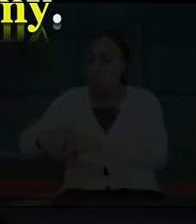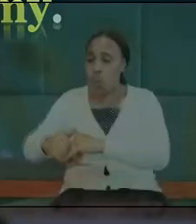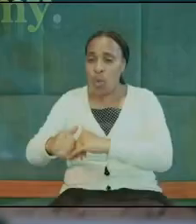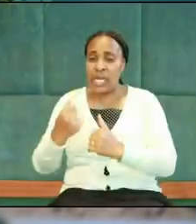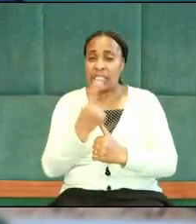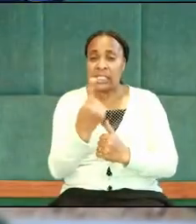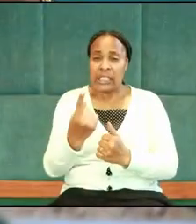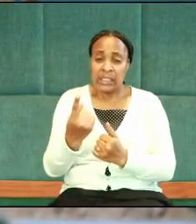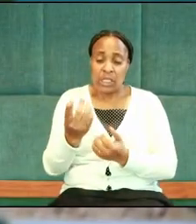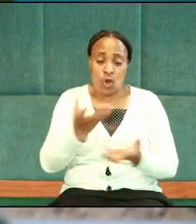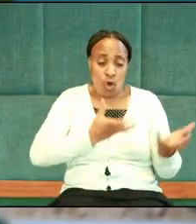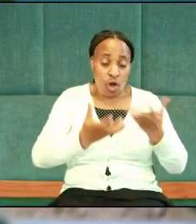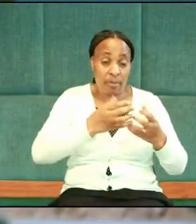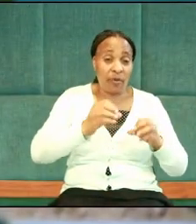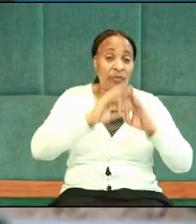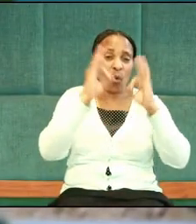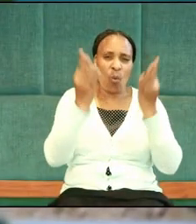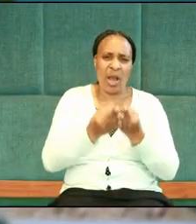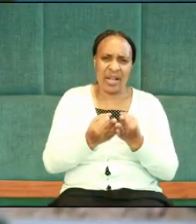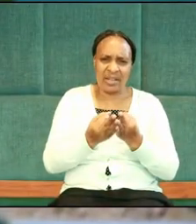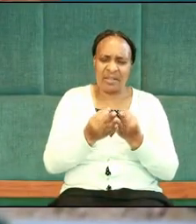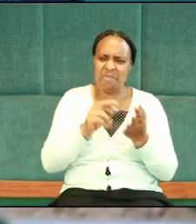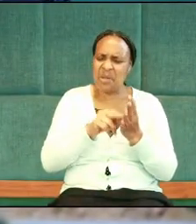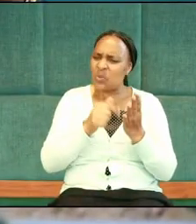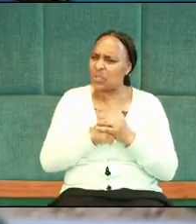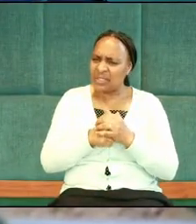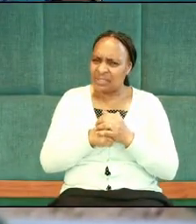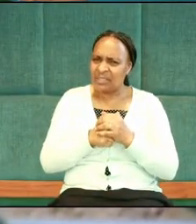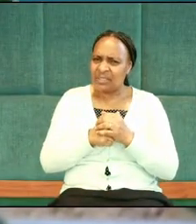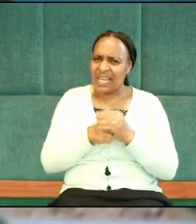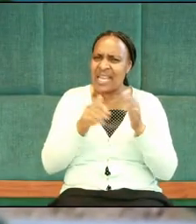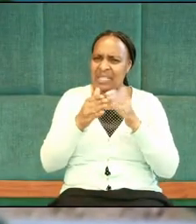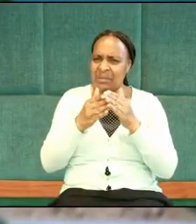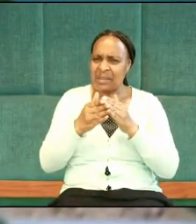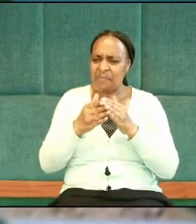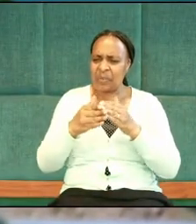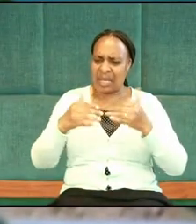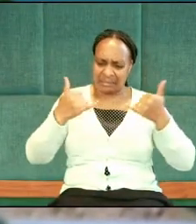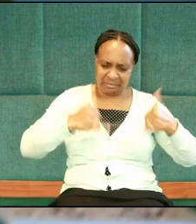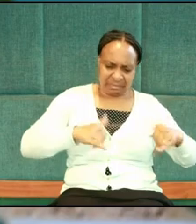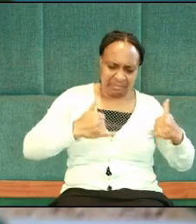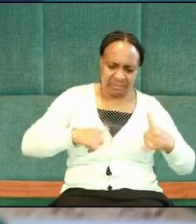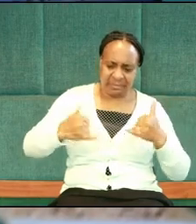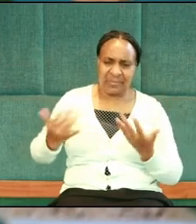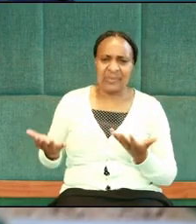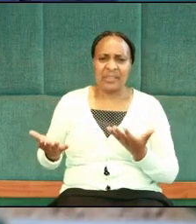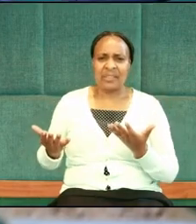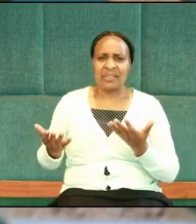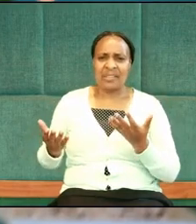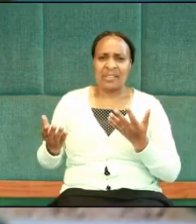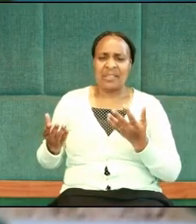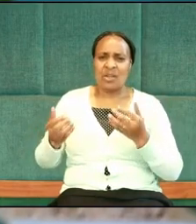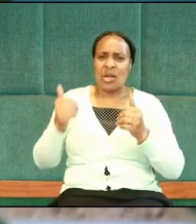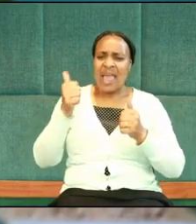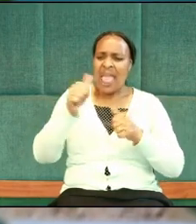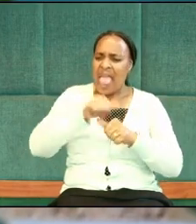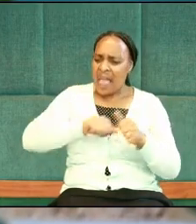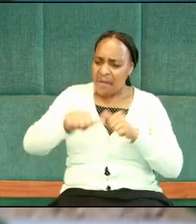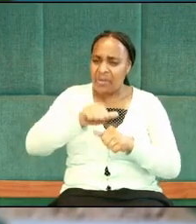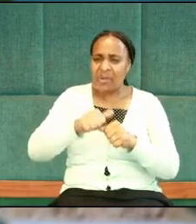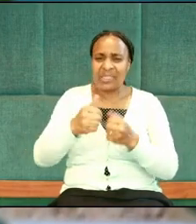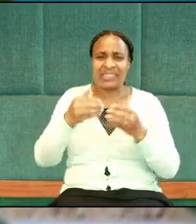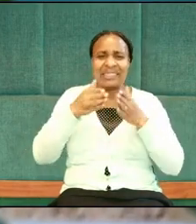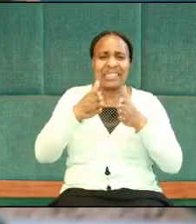the world. Spurs is run on sex. Entertainment is run on sex. Everything is around sex.